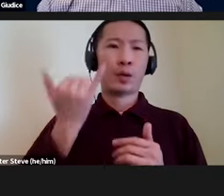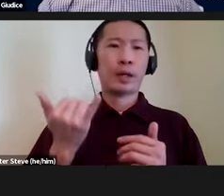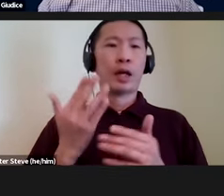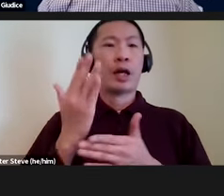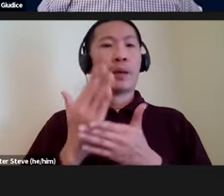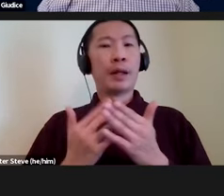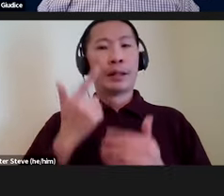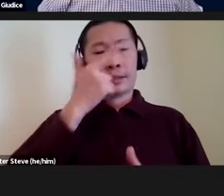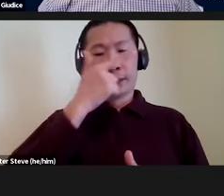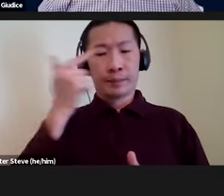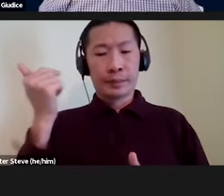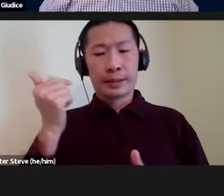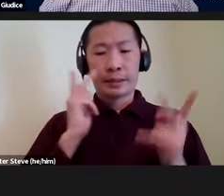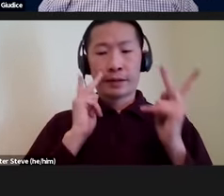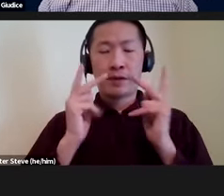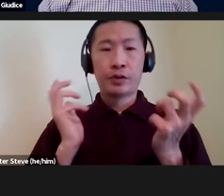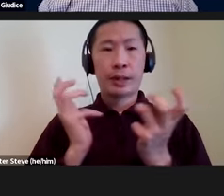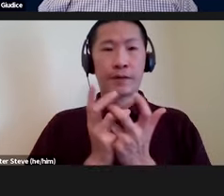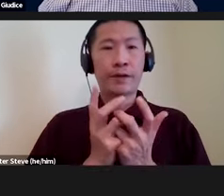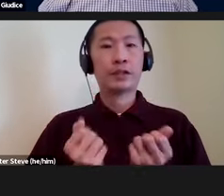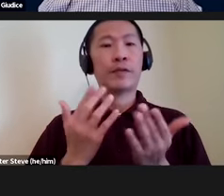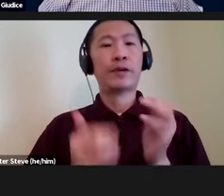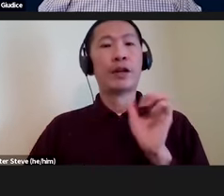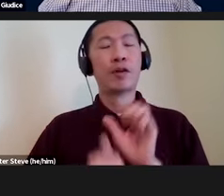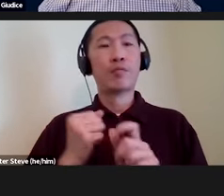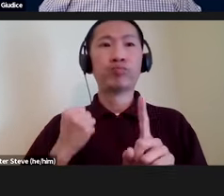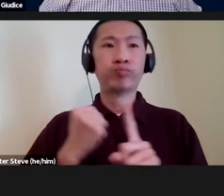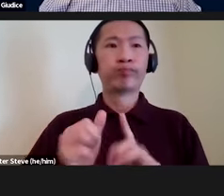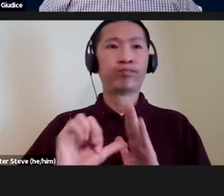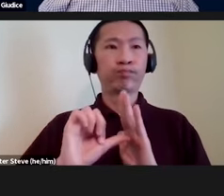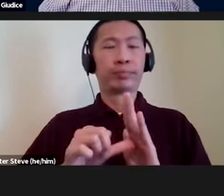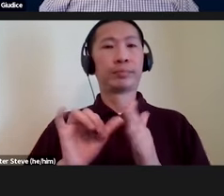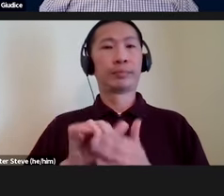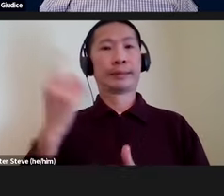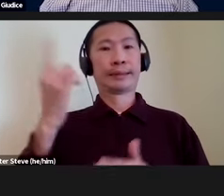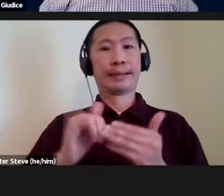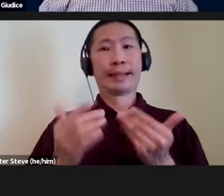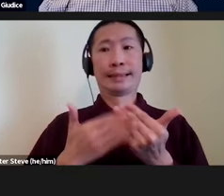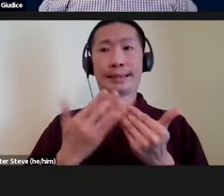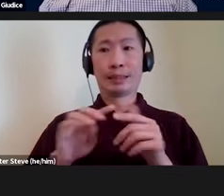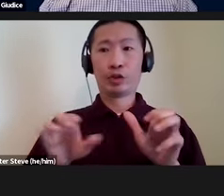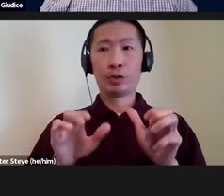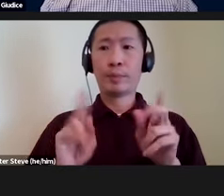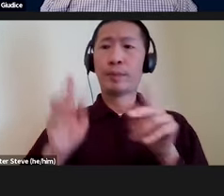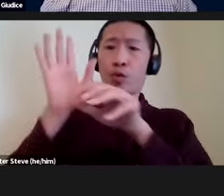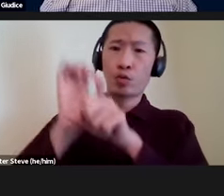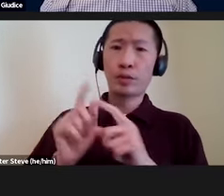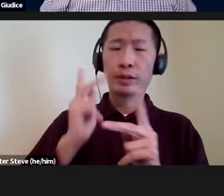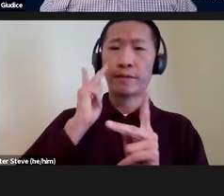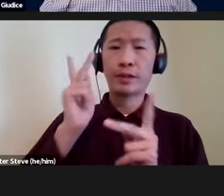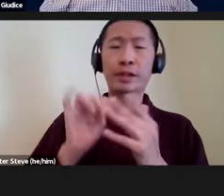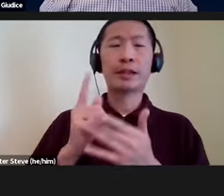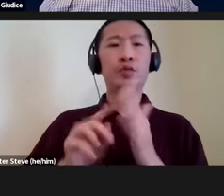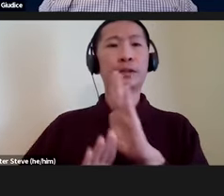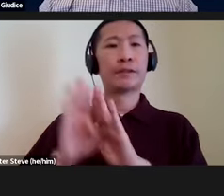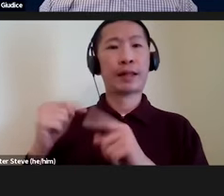because visual interfaces provide the most bang for the buck. This is something that's easy to do. People are used to vision. It's what has been